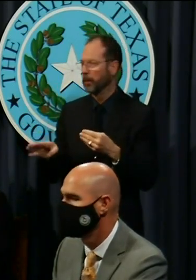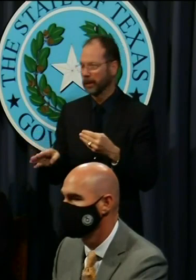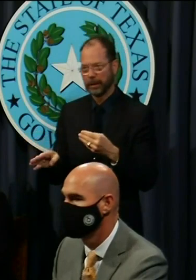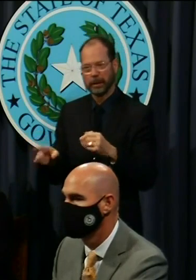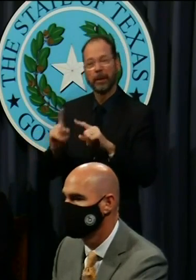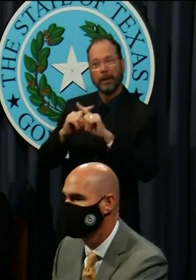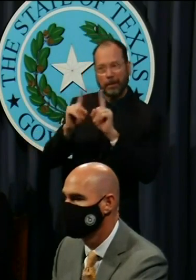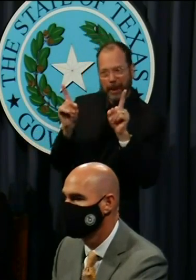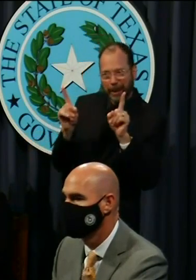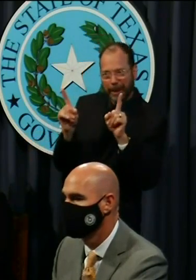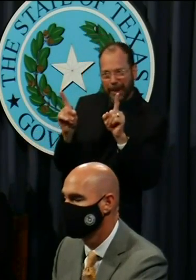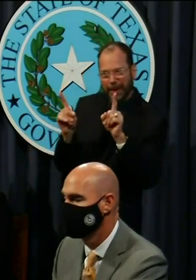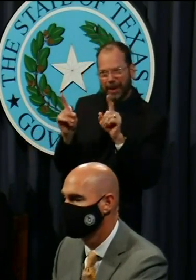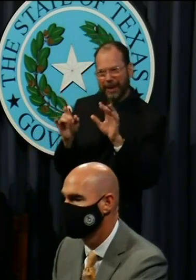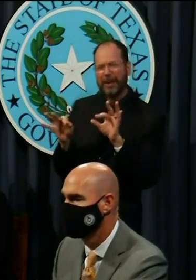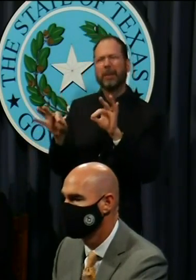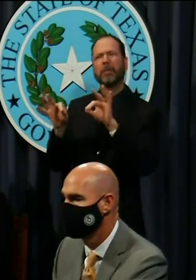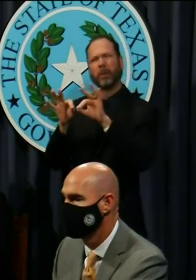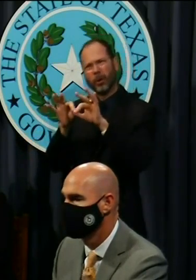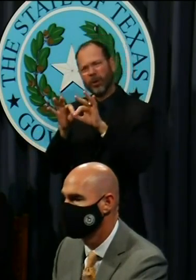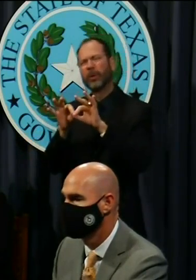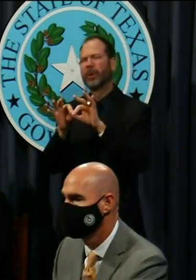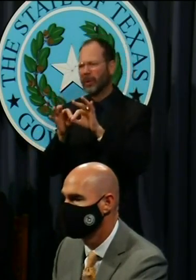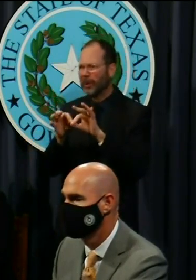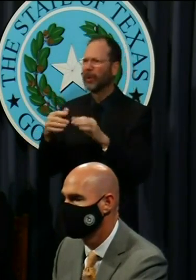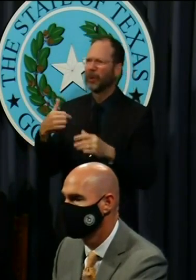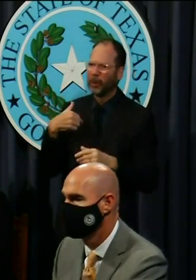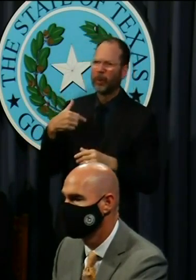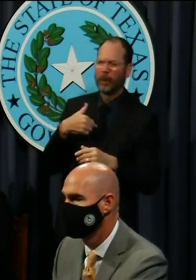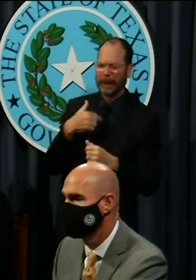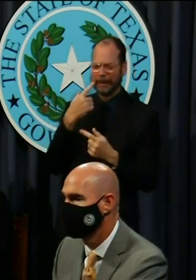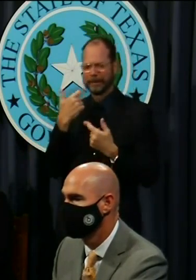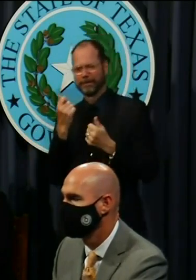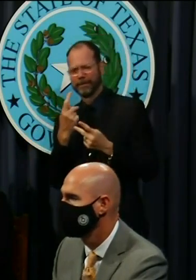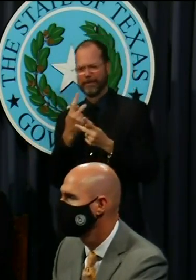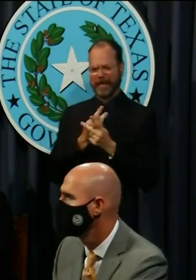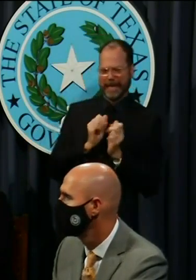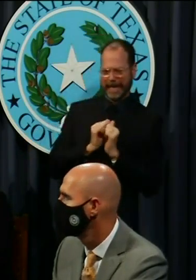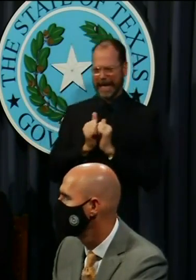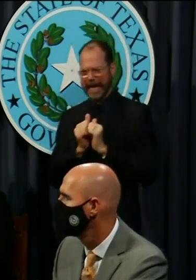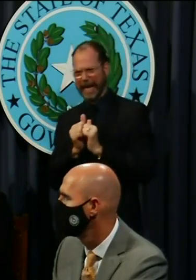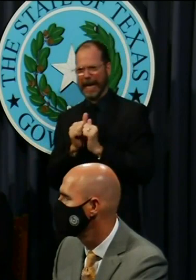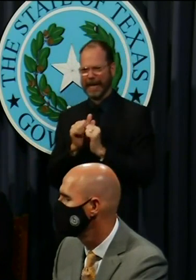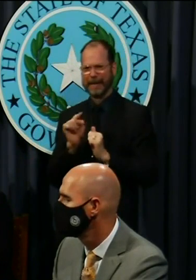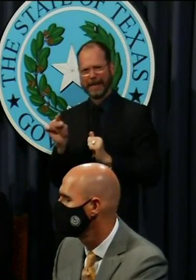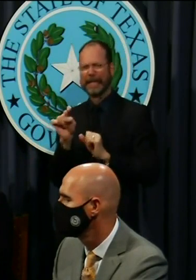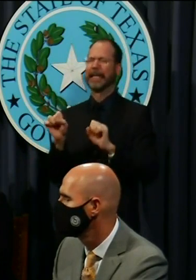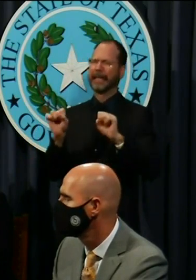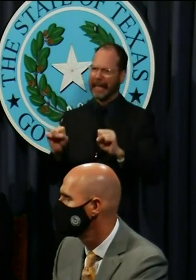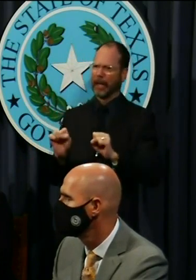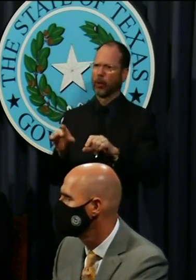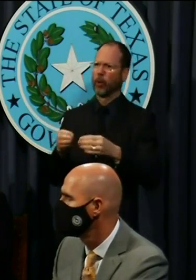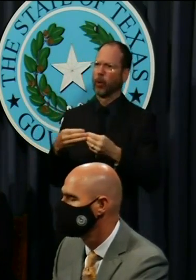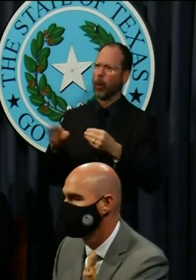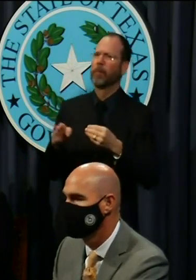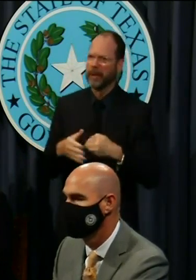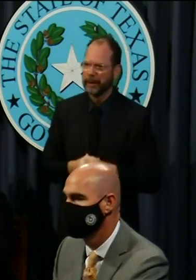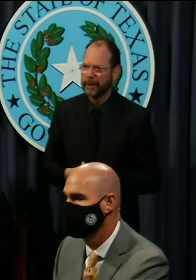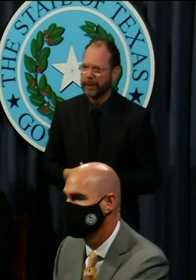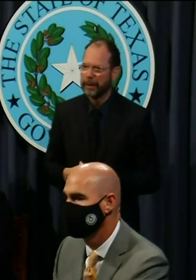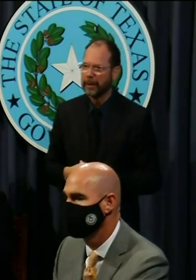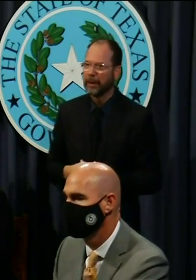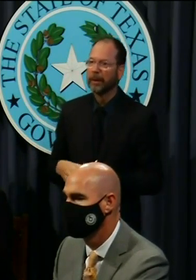However, it is important for them to know that we are focused on finding ways to get them open. We need to see